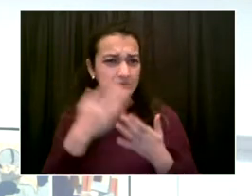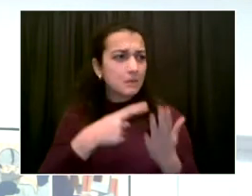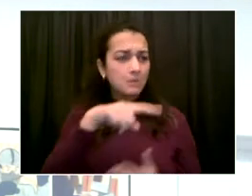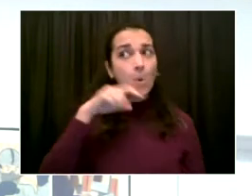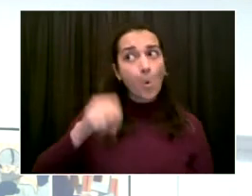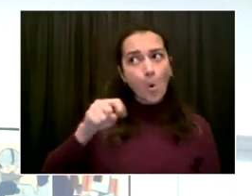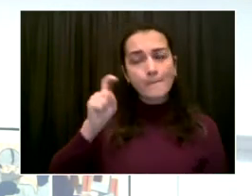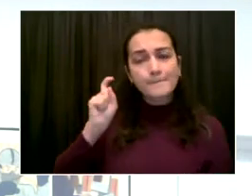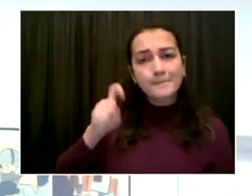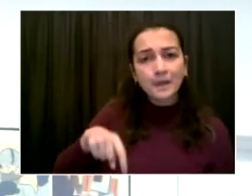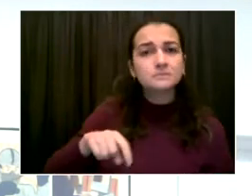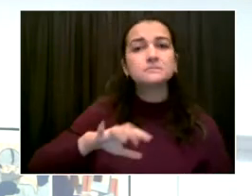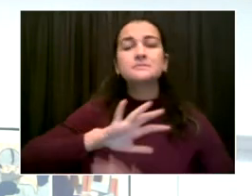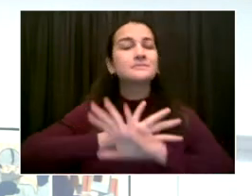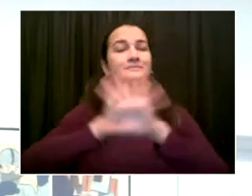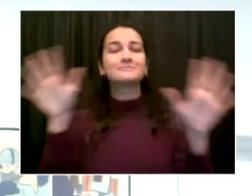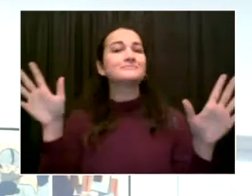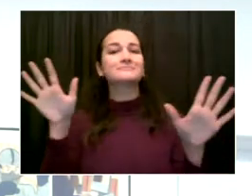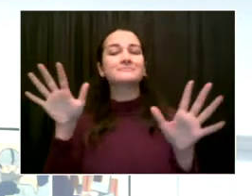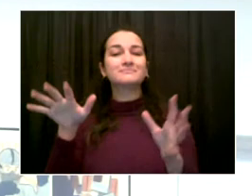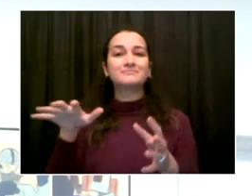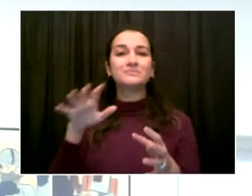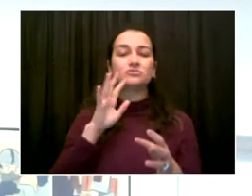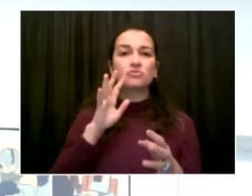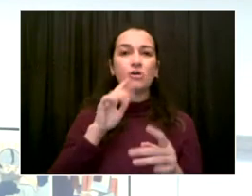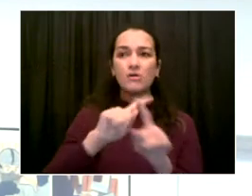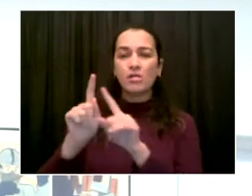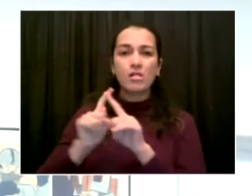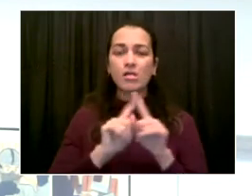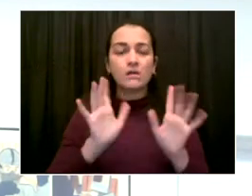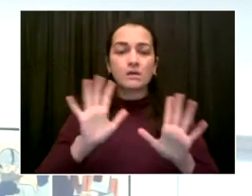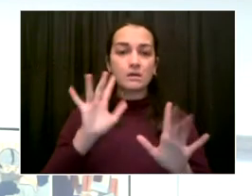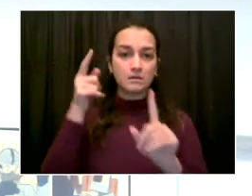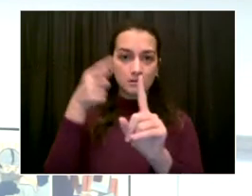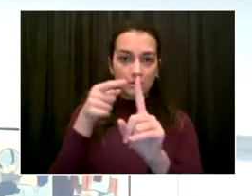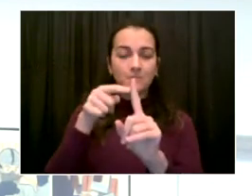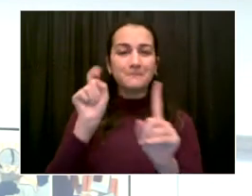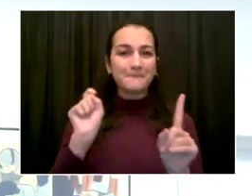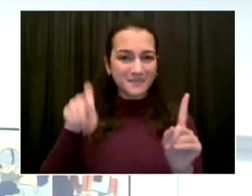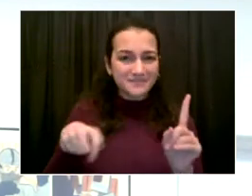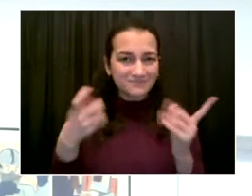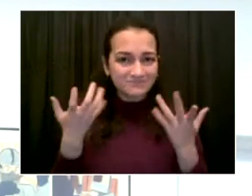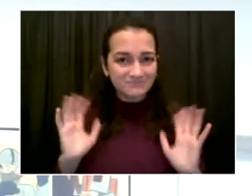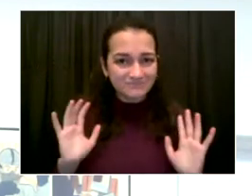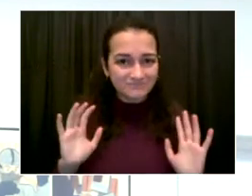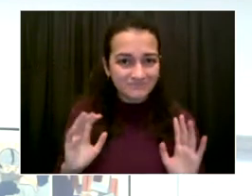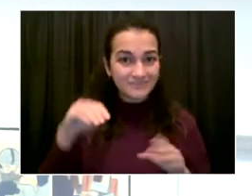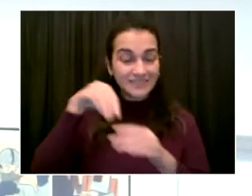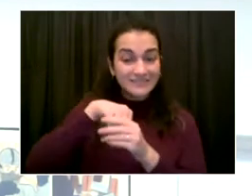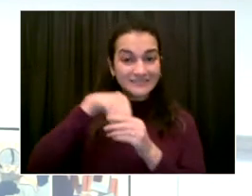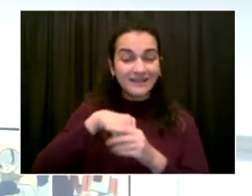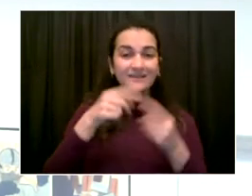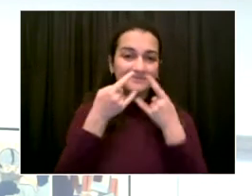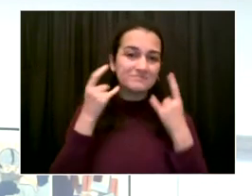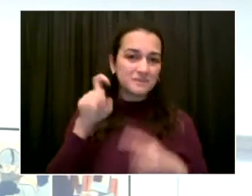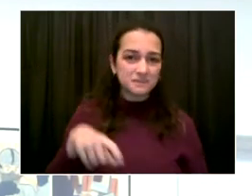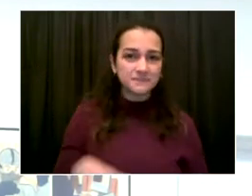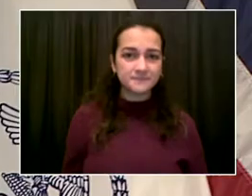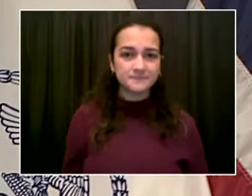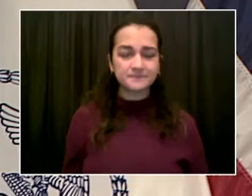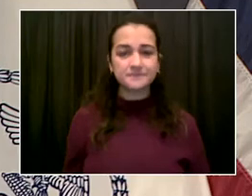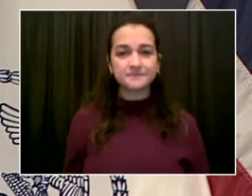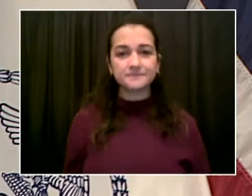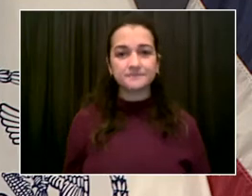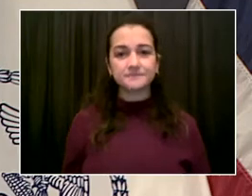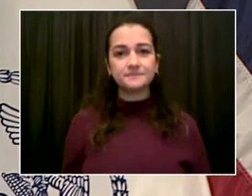message that everyone should be masking indoors, regardless of their vaccination status. Thank you. Go ahead,